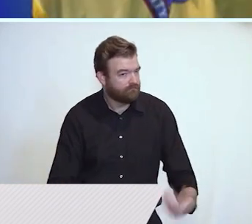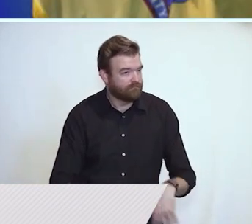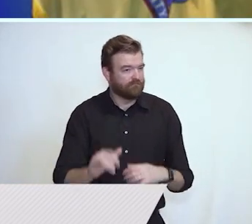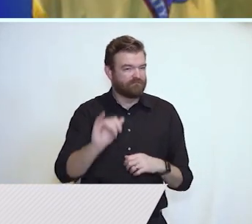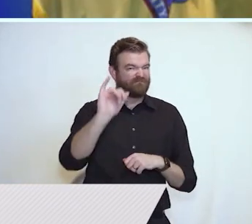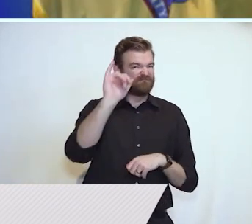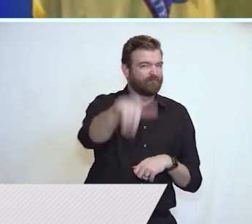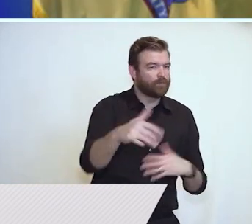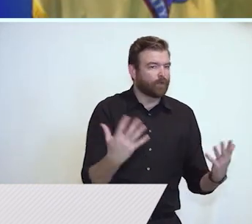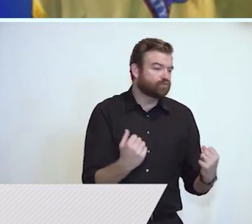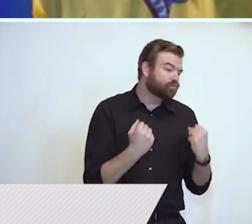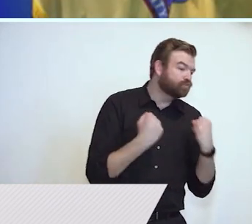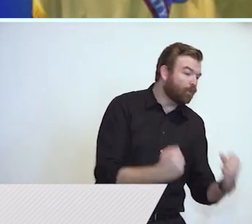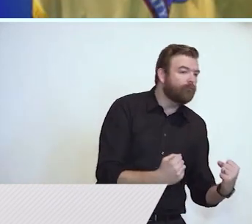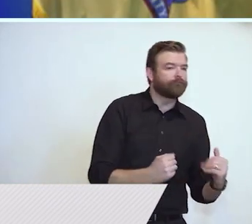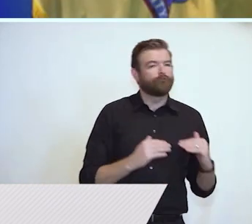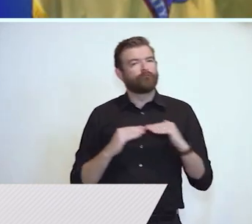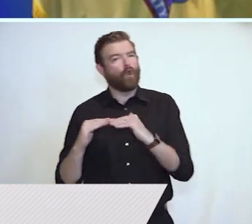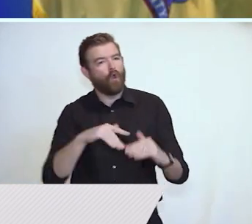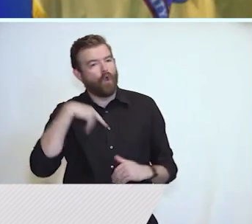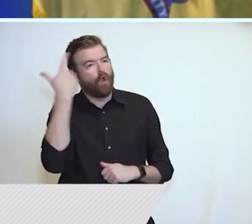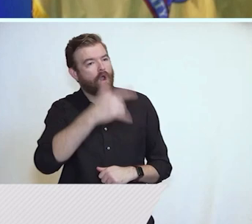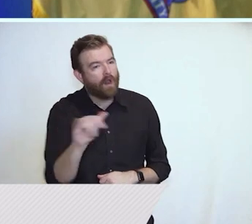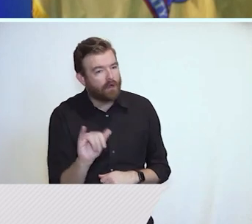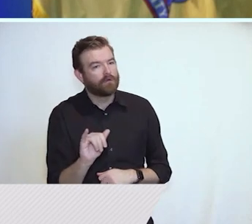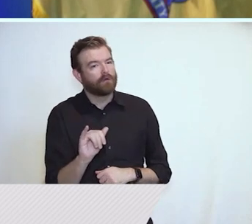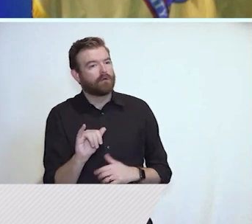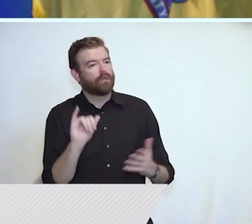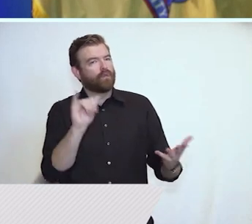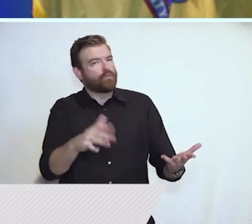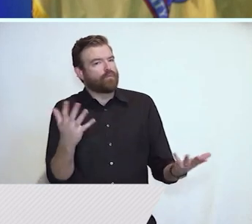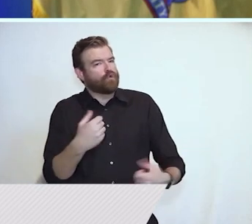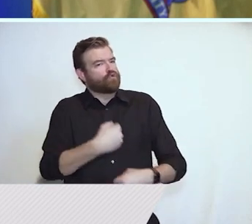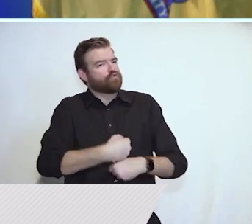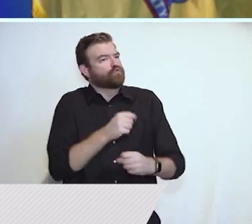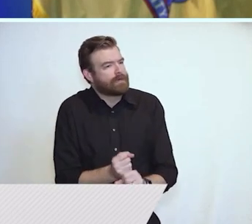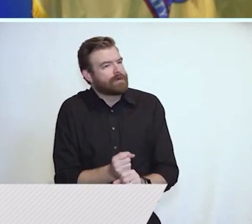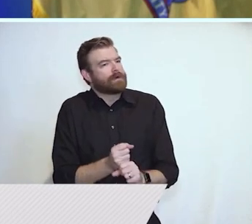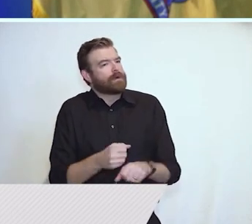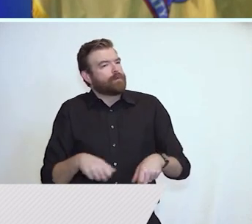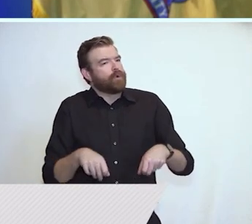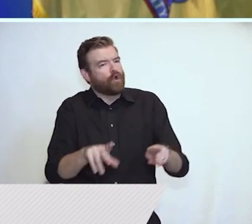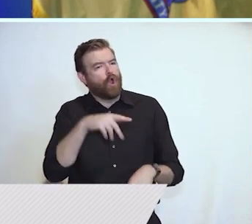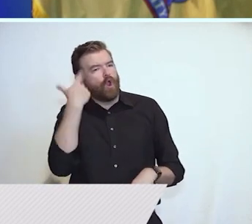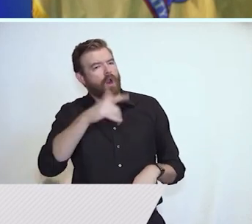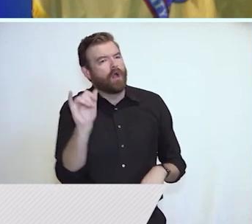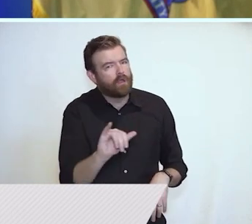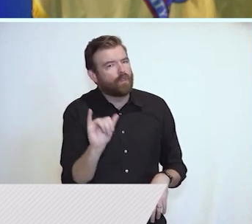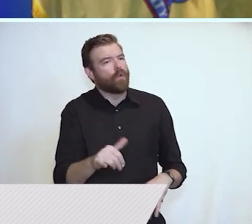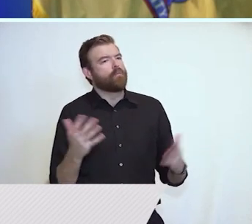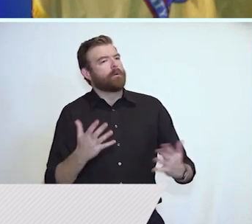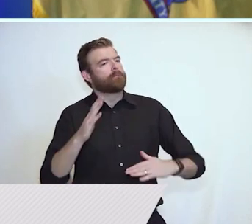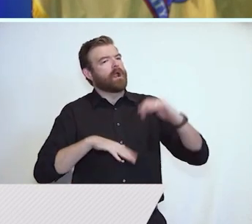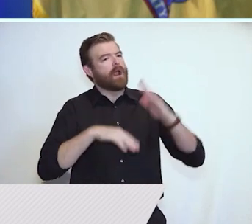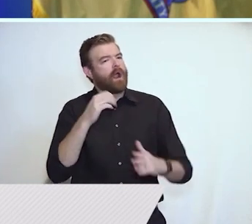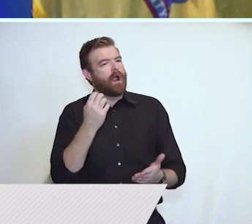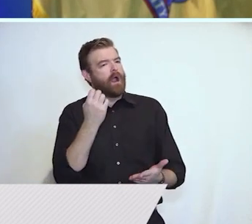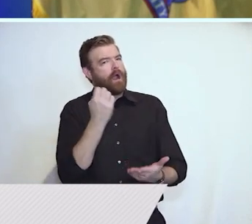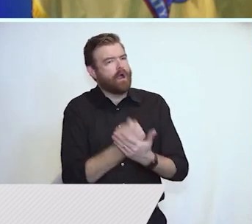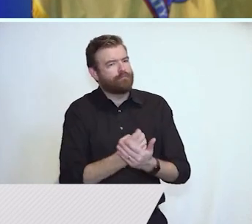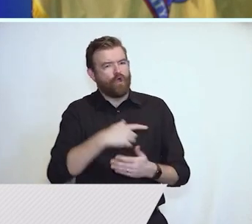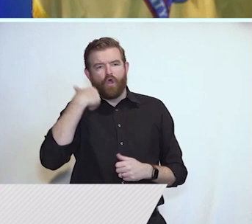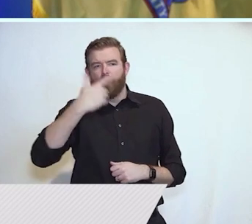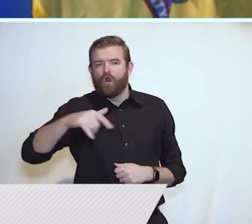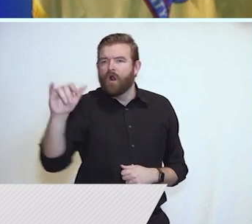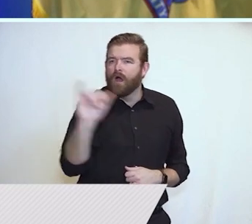exactly what stronger and fairer looks like. This is what creating opportunity looks like. This is what building an economy that